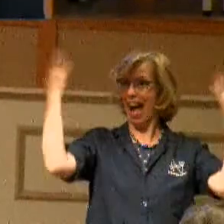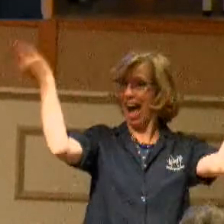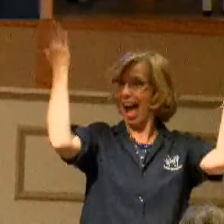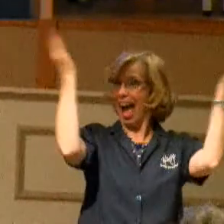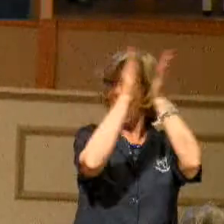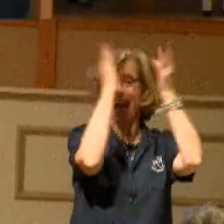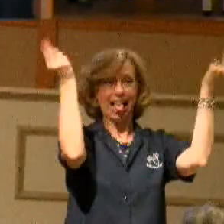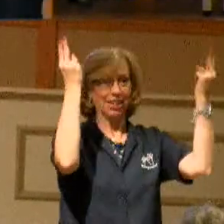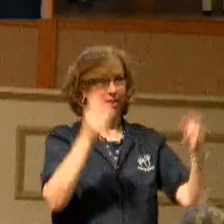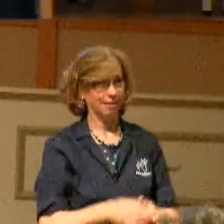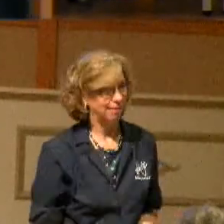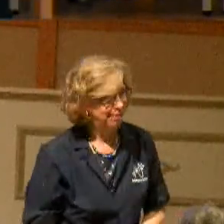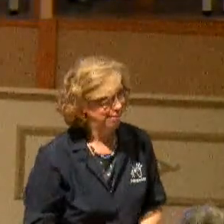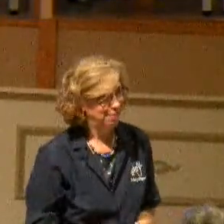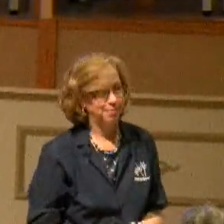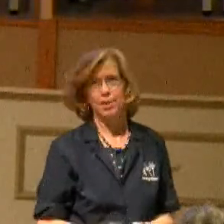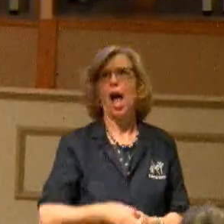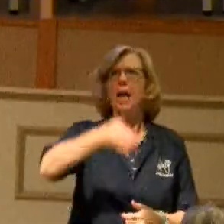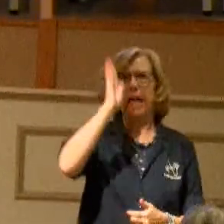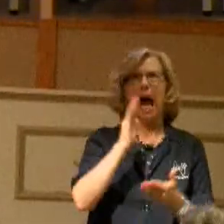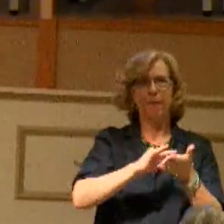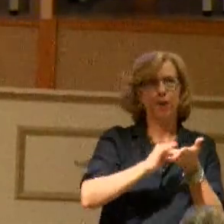God forgive them for sometimes what they say.